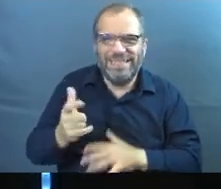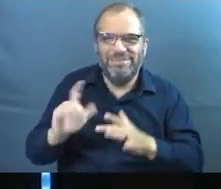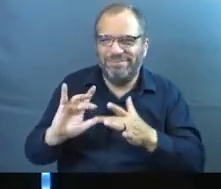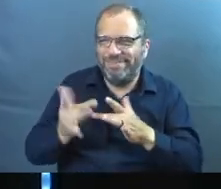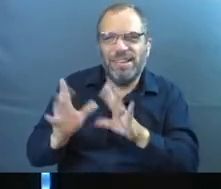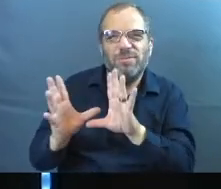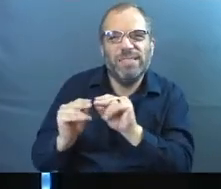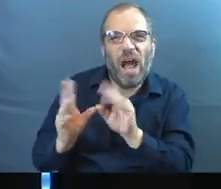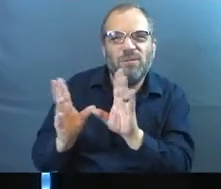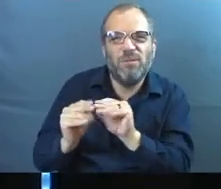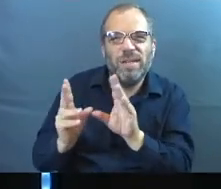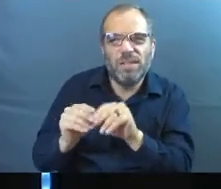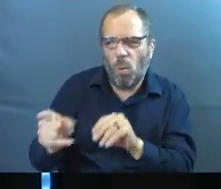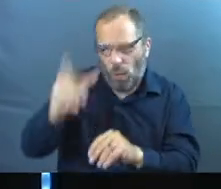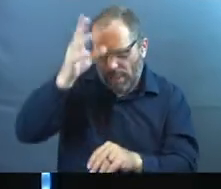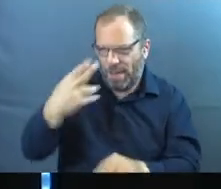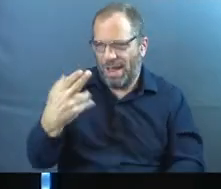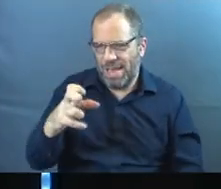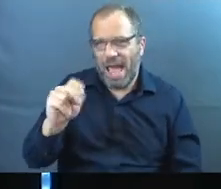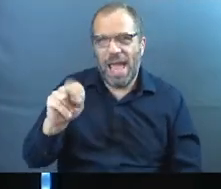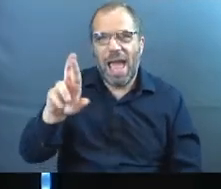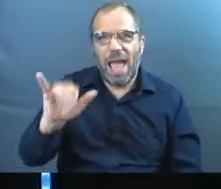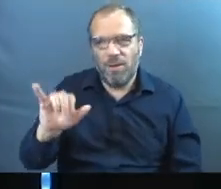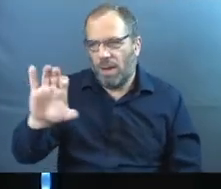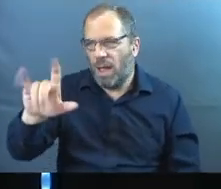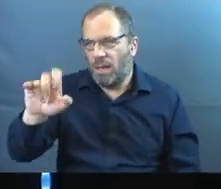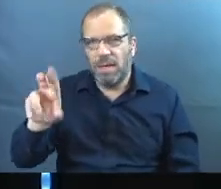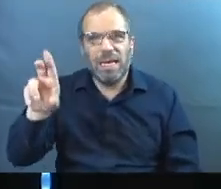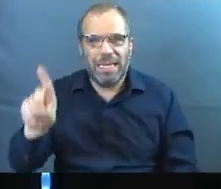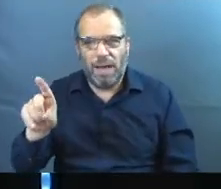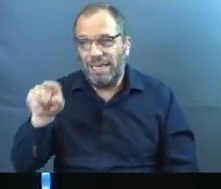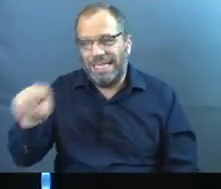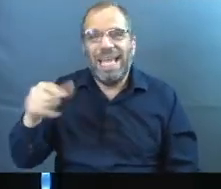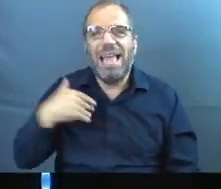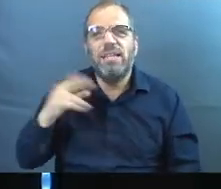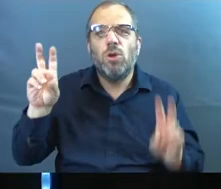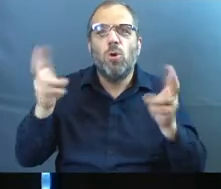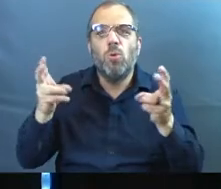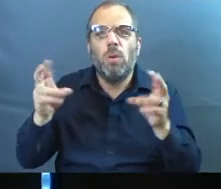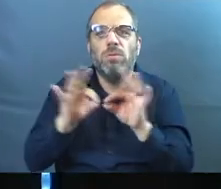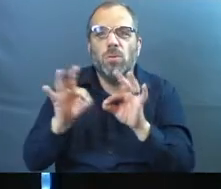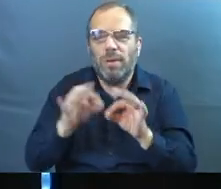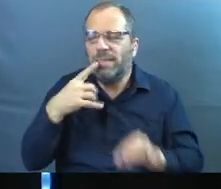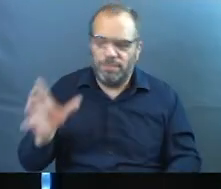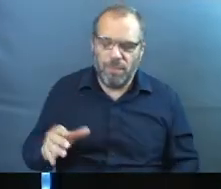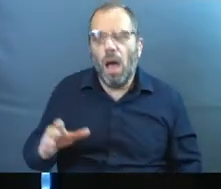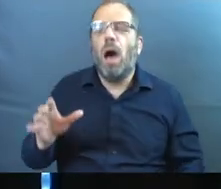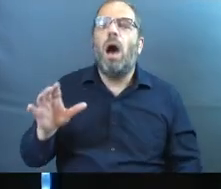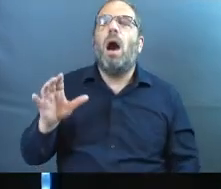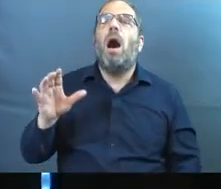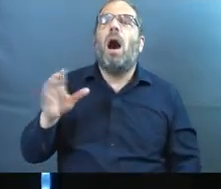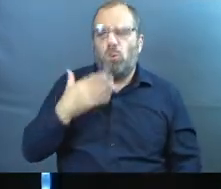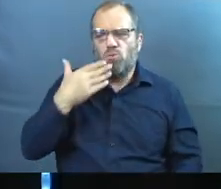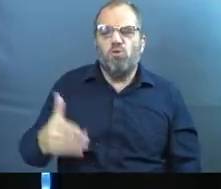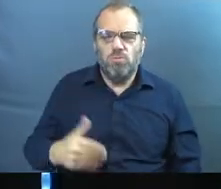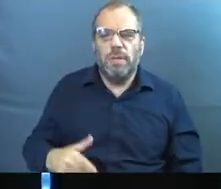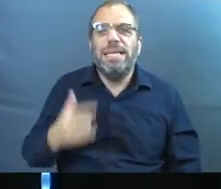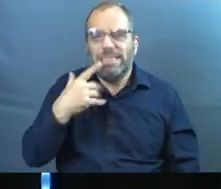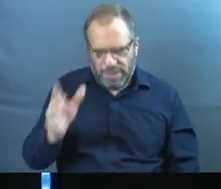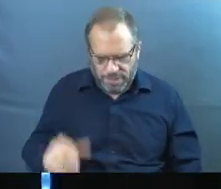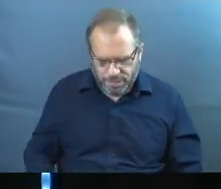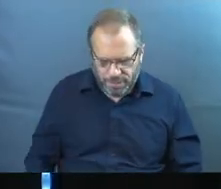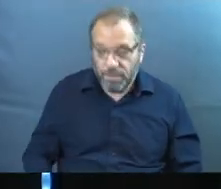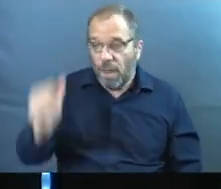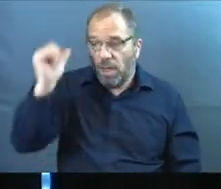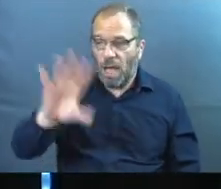conference and there's a gentleman named Henry Cloud and we were listening to him talk and he had this quote that he said, this thing that he said that I was like, oh, that's real good. So he